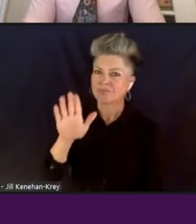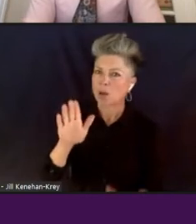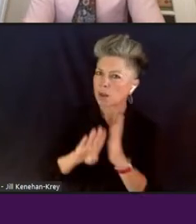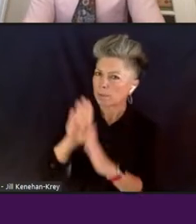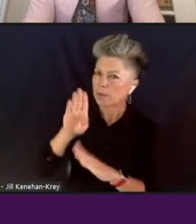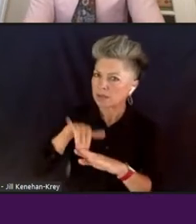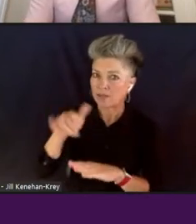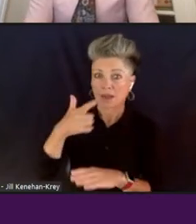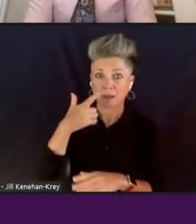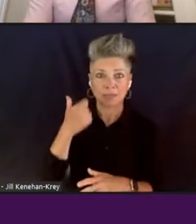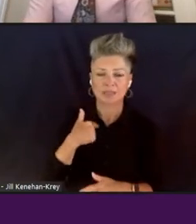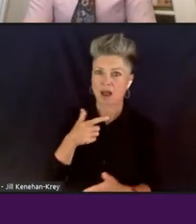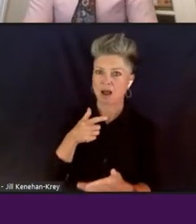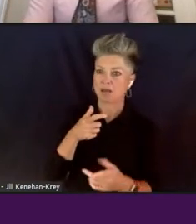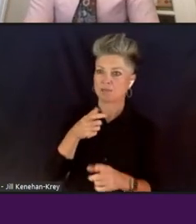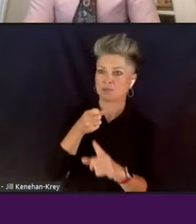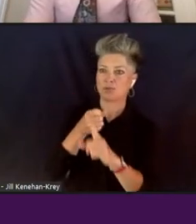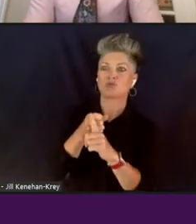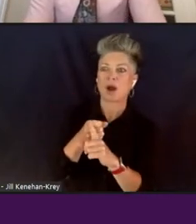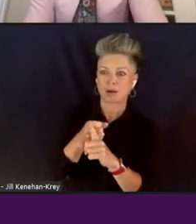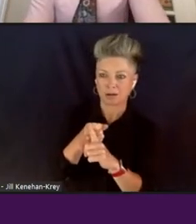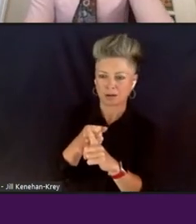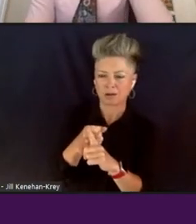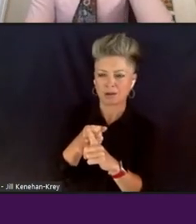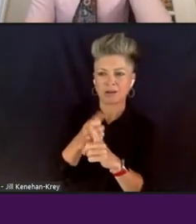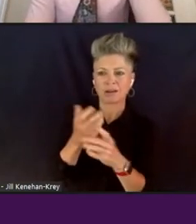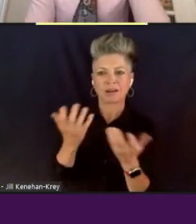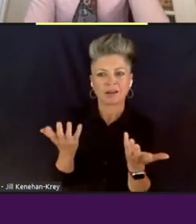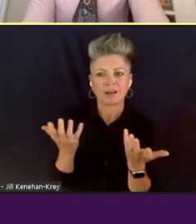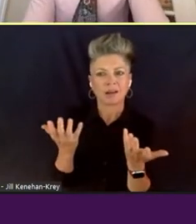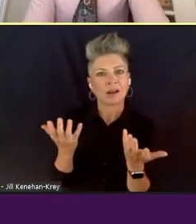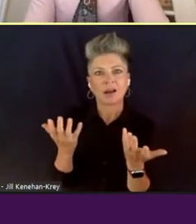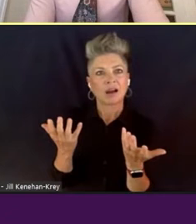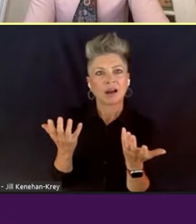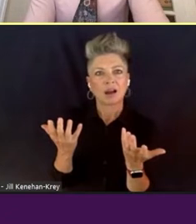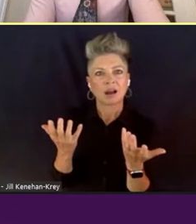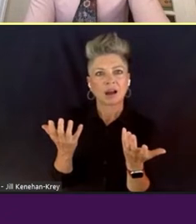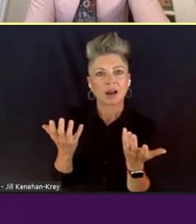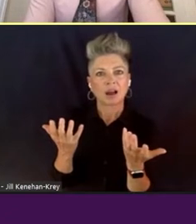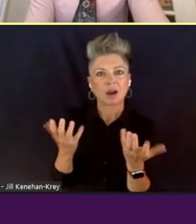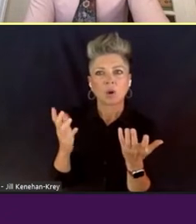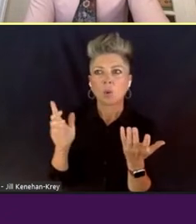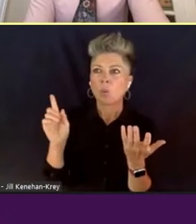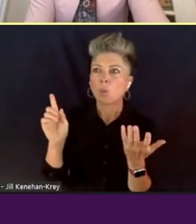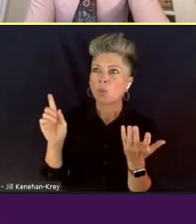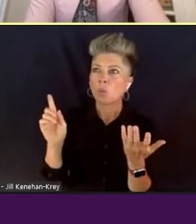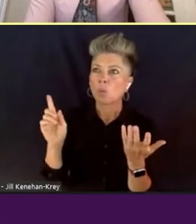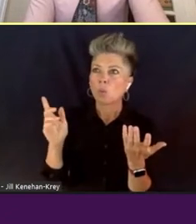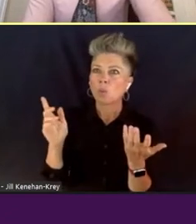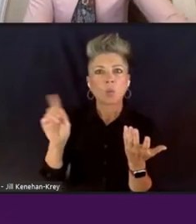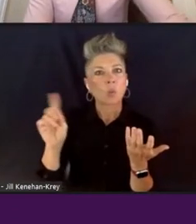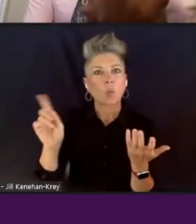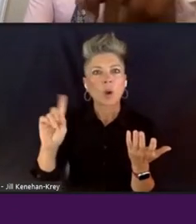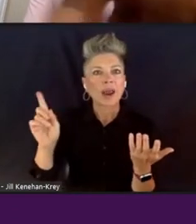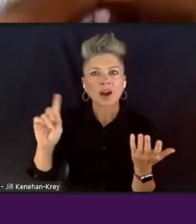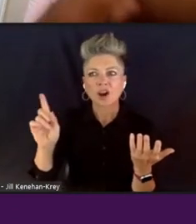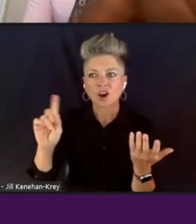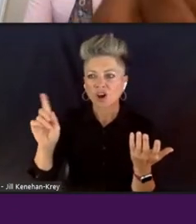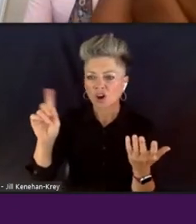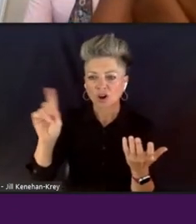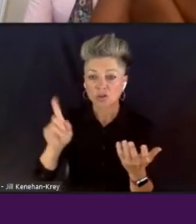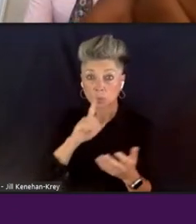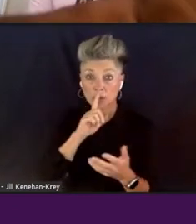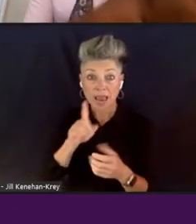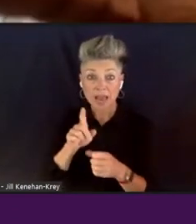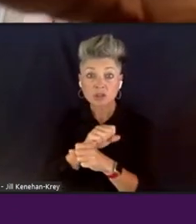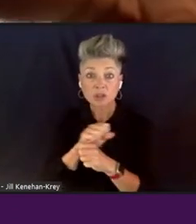and really is just pivoting to where in this, do we actually have the opportunity to have